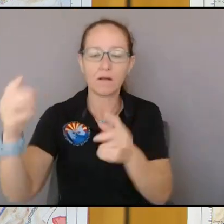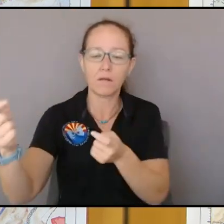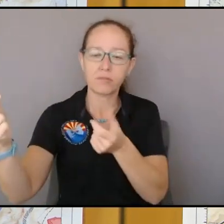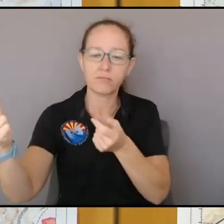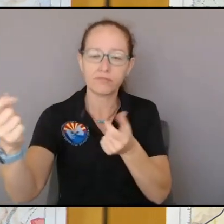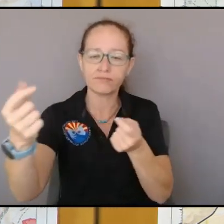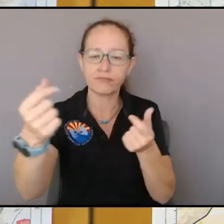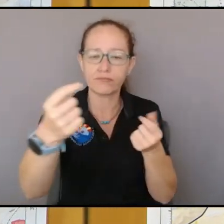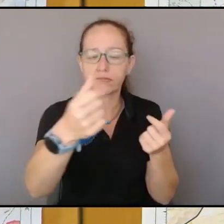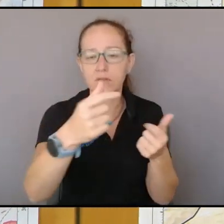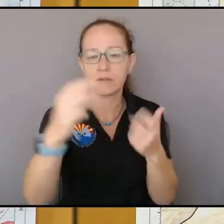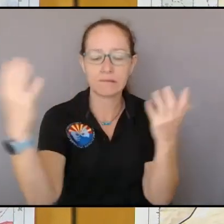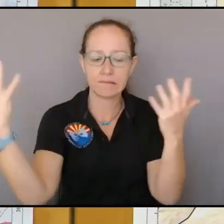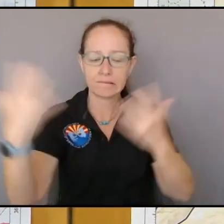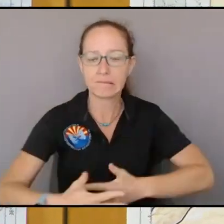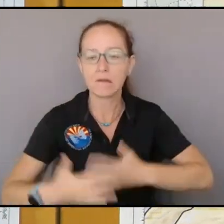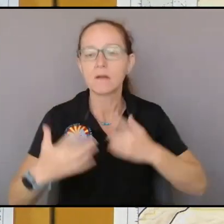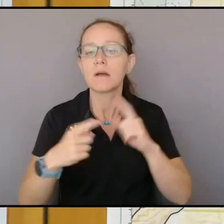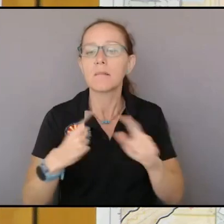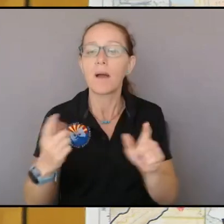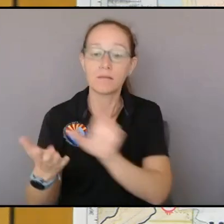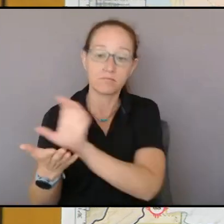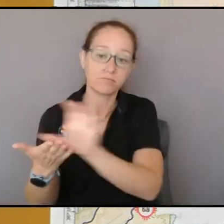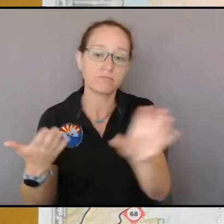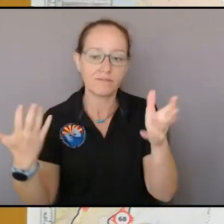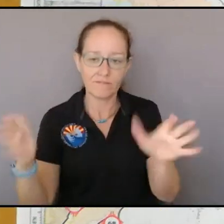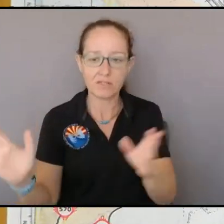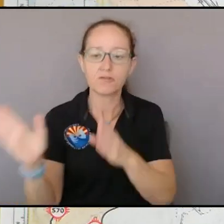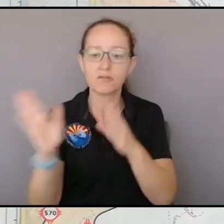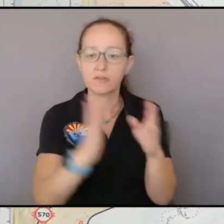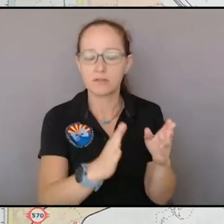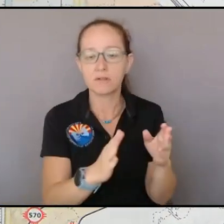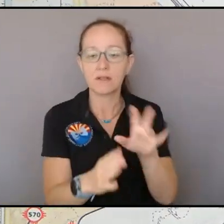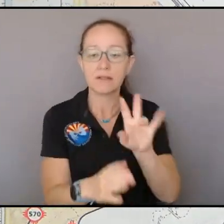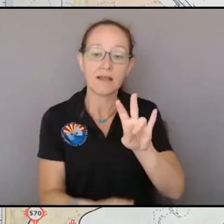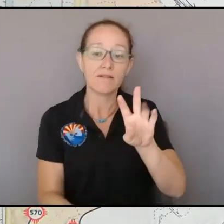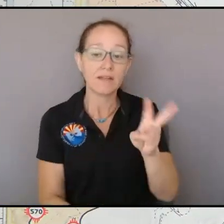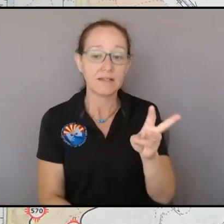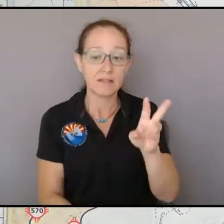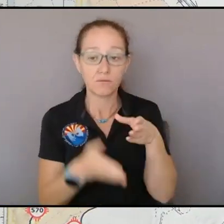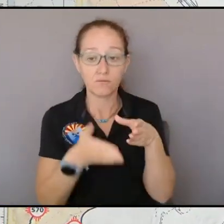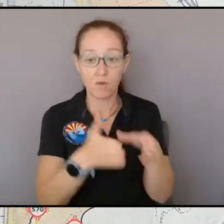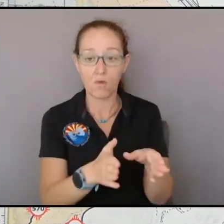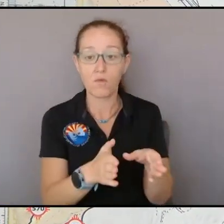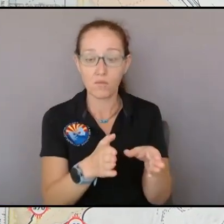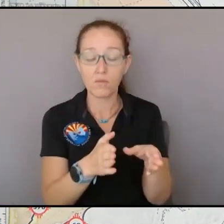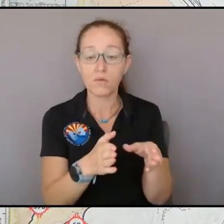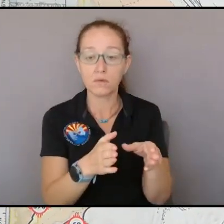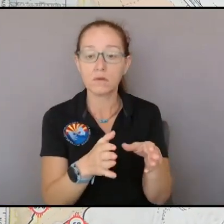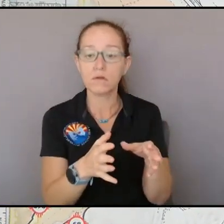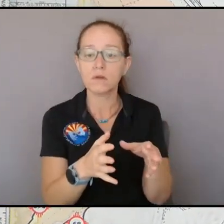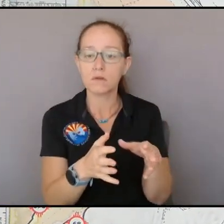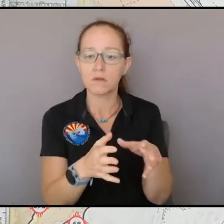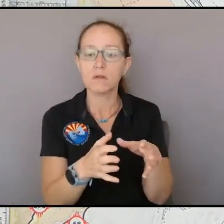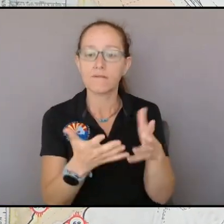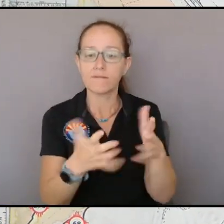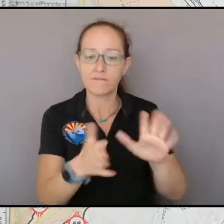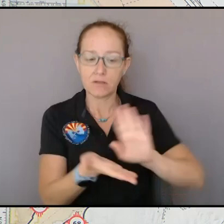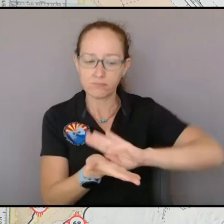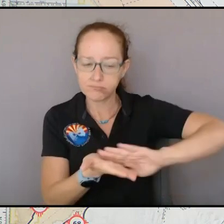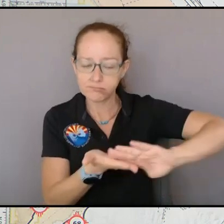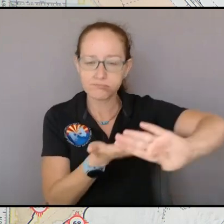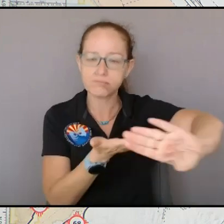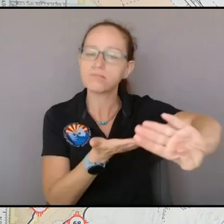over on the the east side the 76 road has been improved and there's masticators that are removing the brush off the side of it